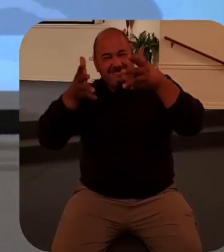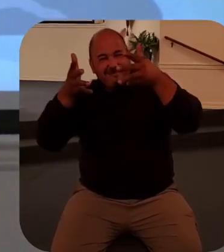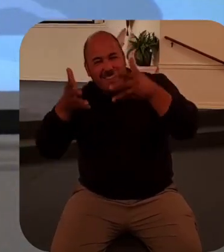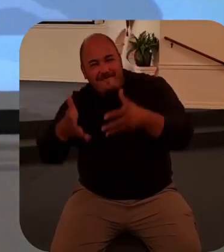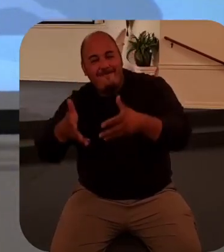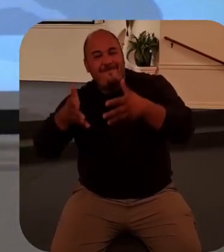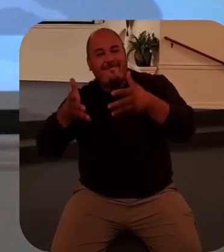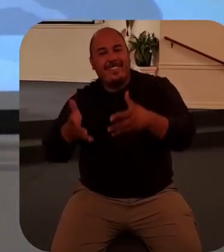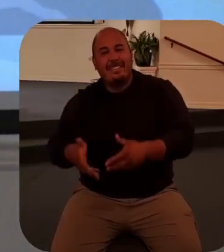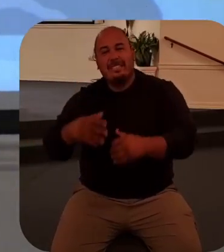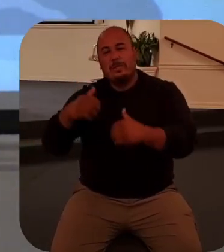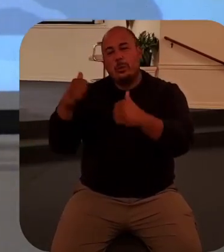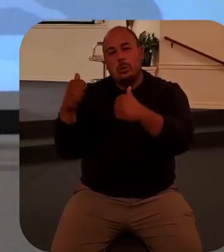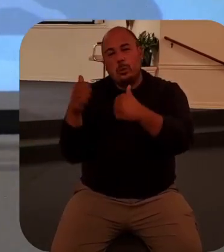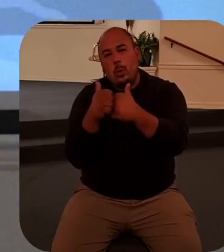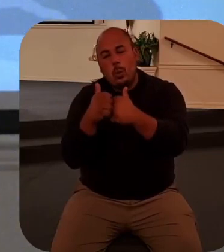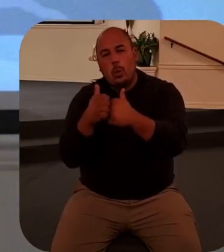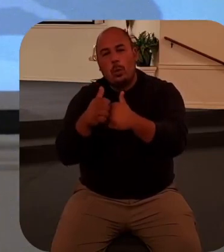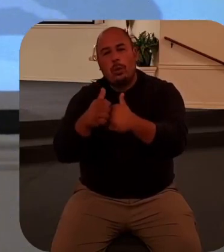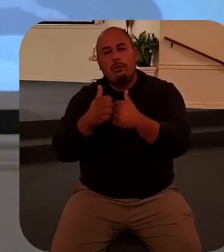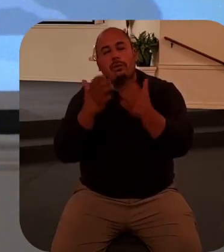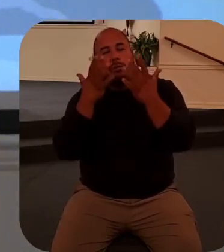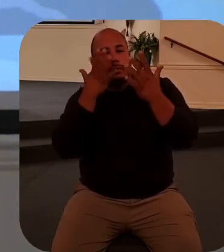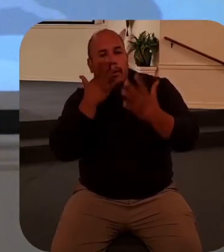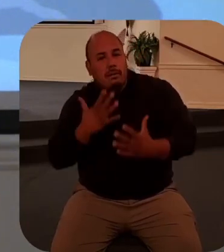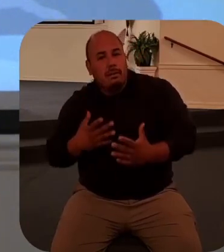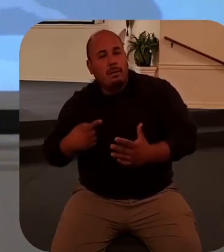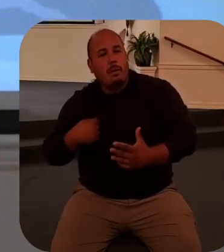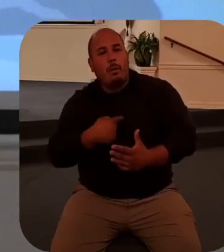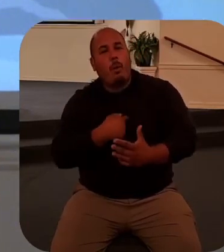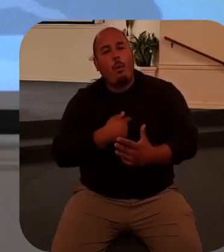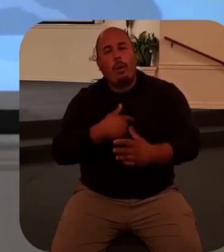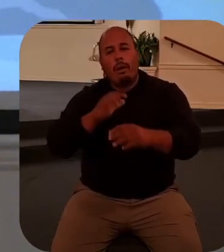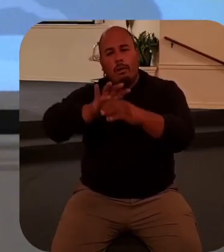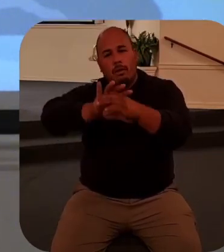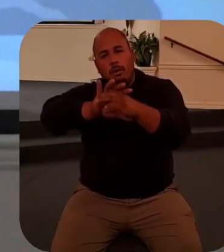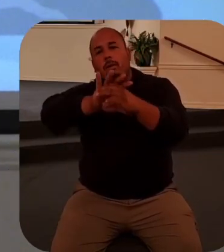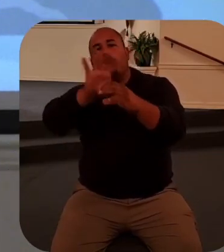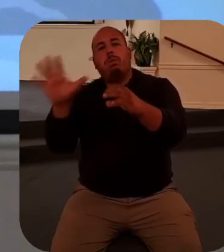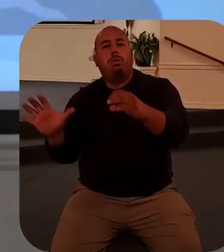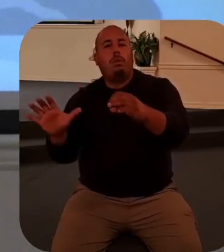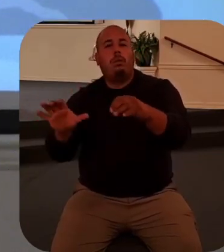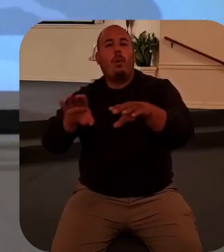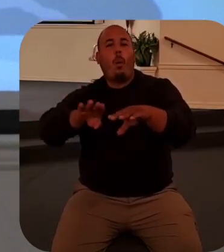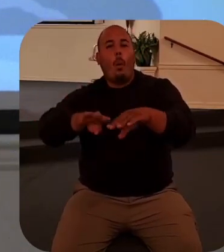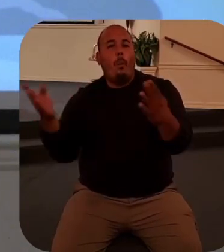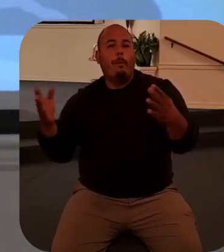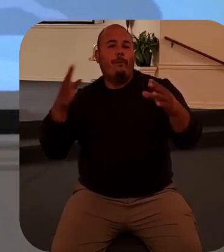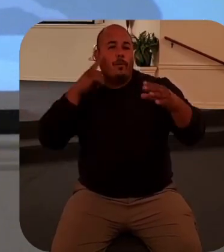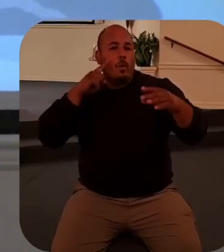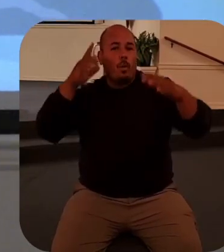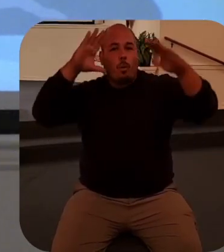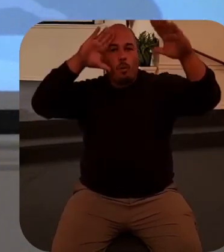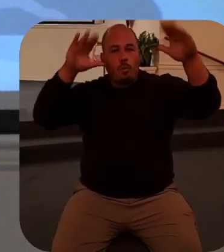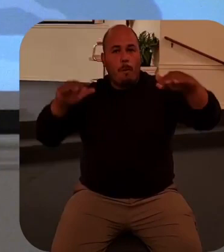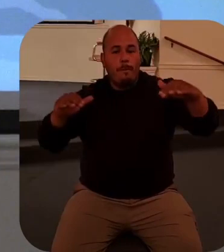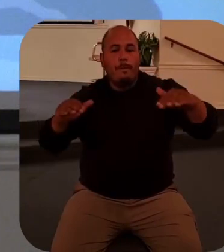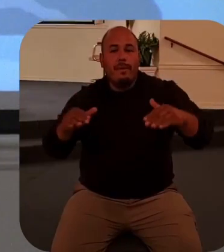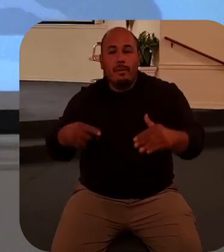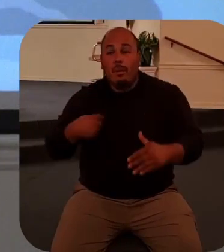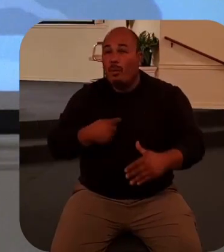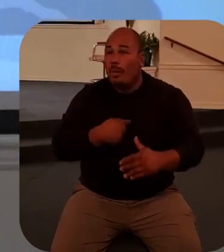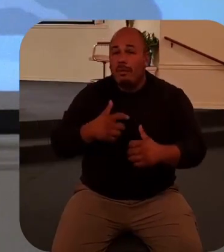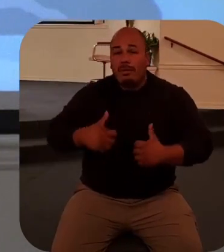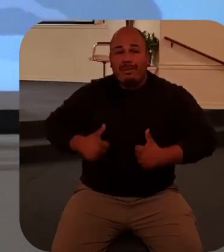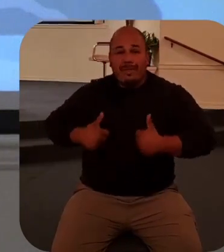again and again in this hope we live every day for God